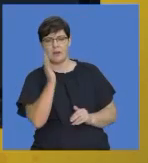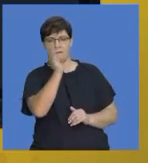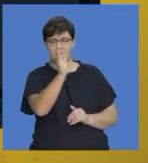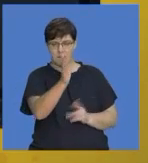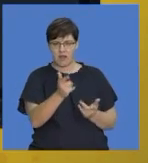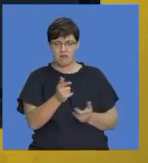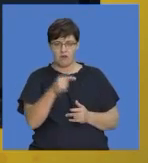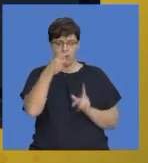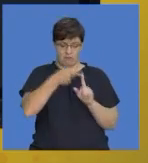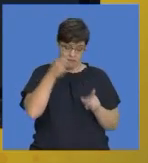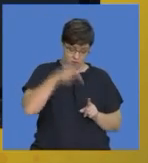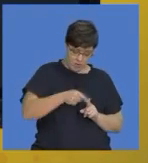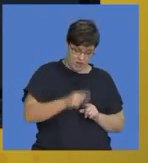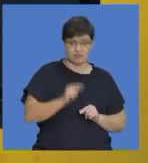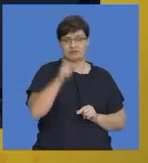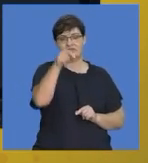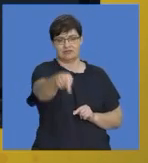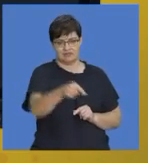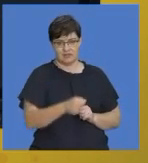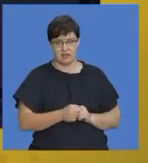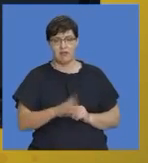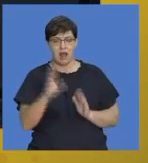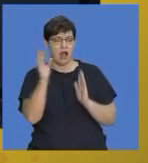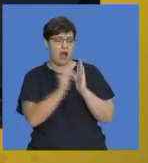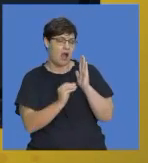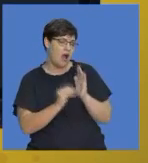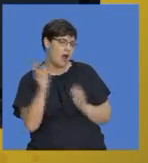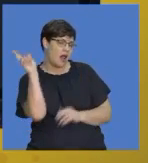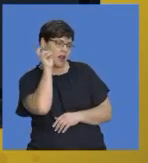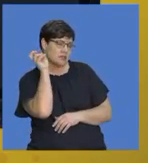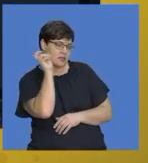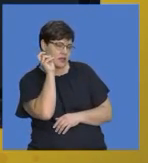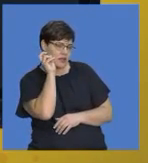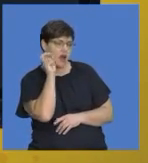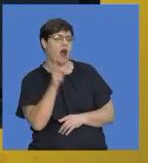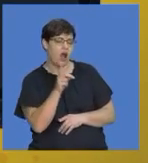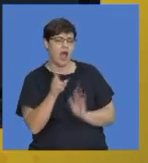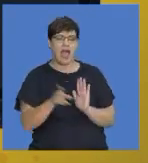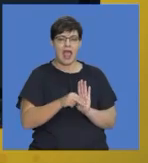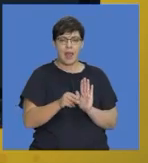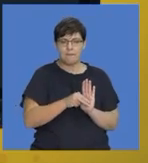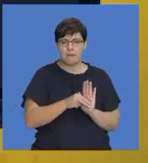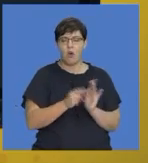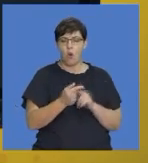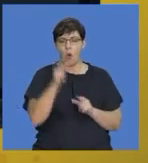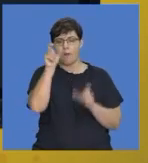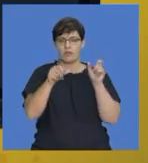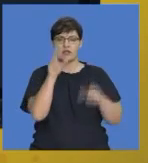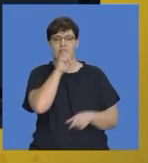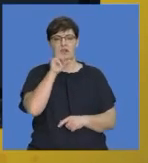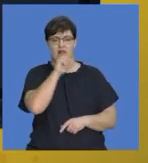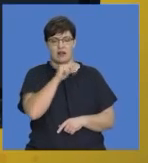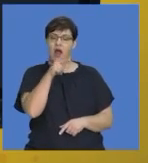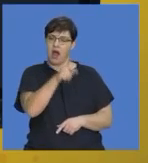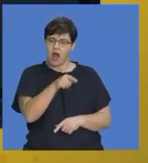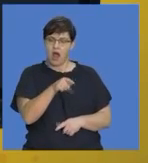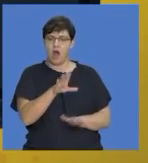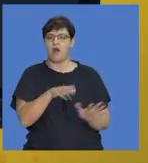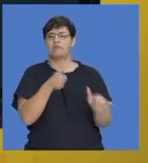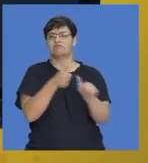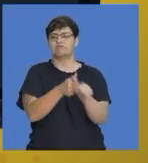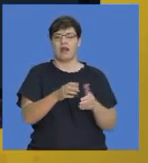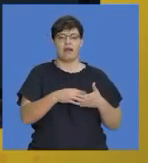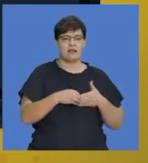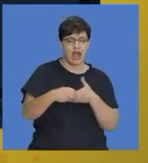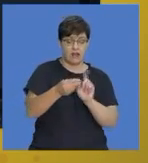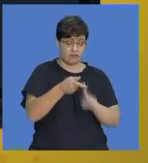you could actually listen in on how the apps or the actual people speaking on those apps guide you from one place to another